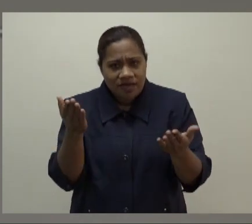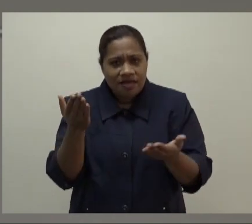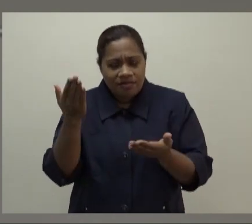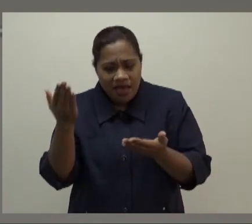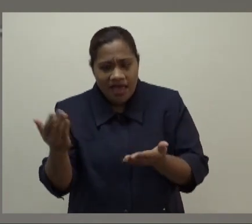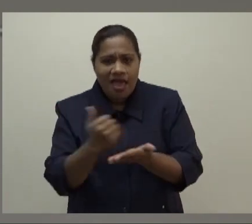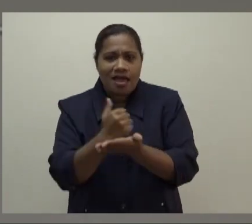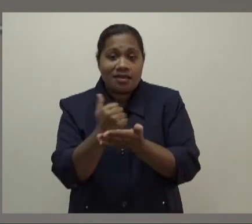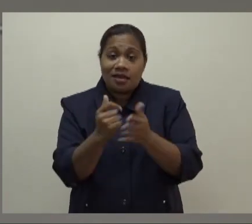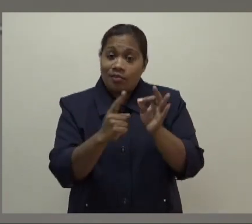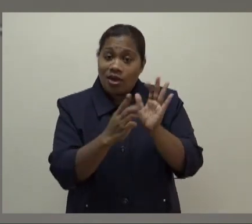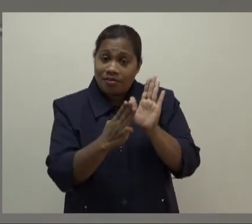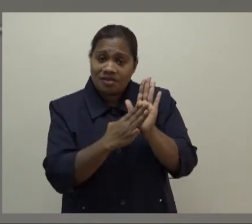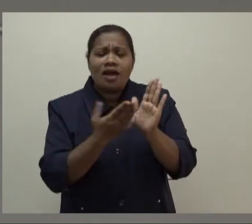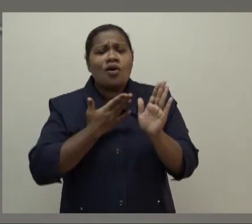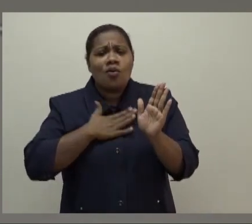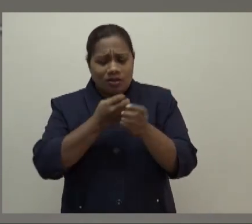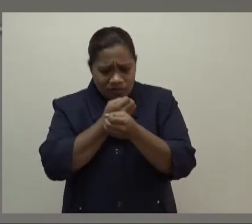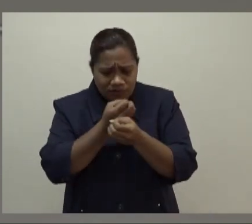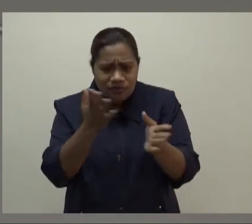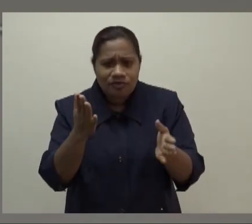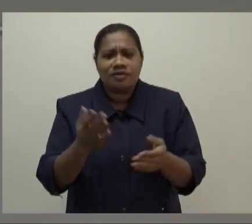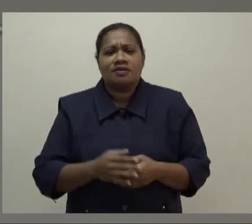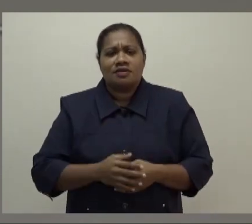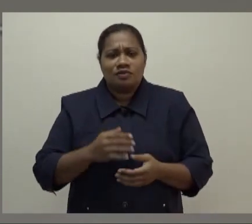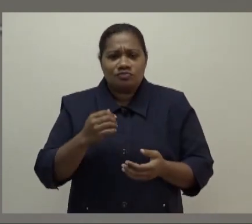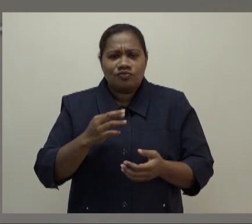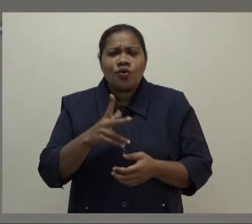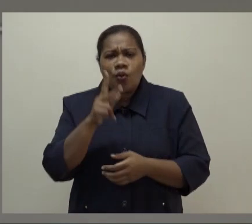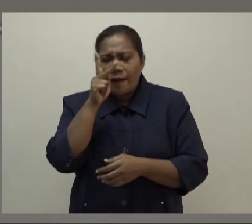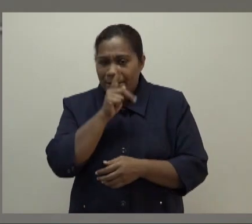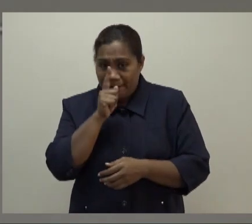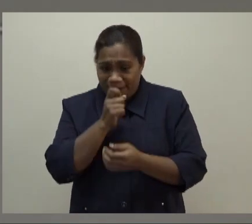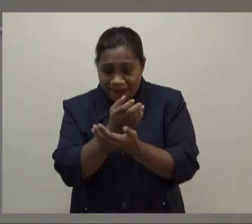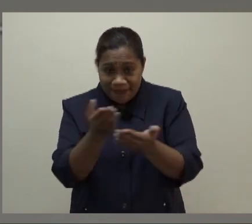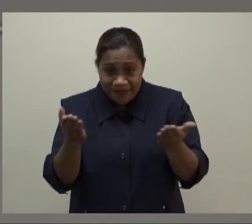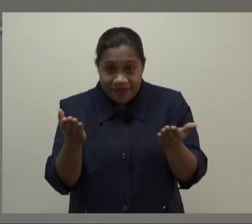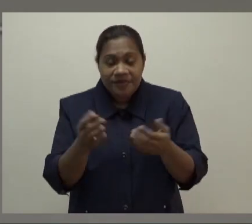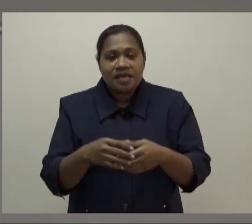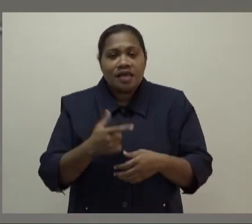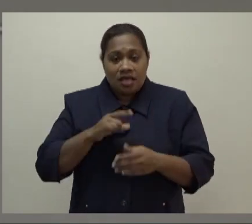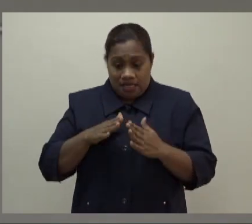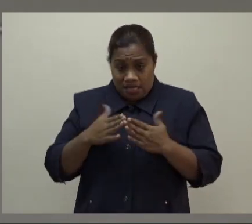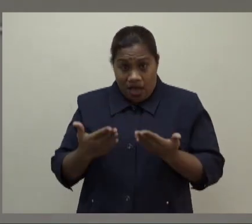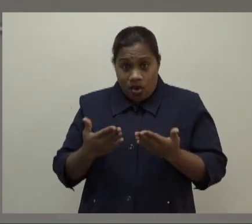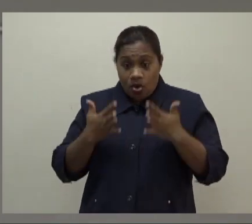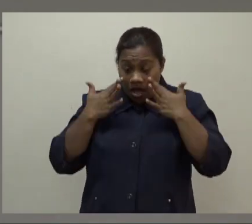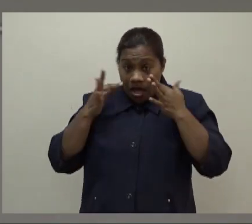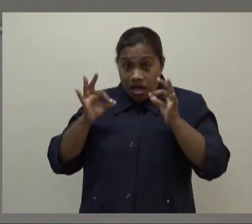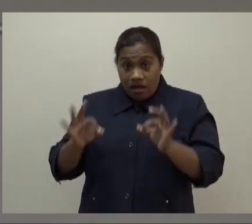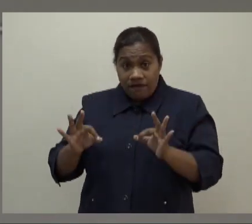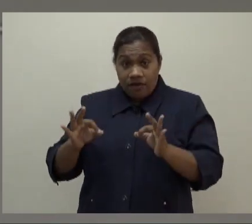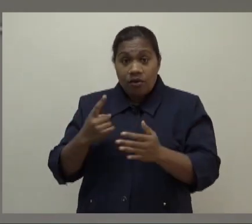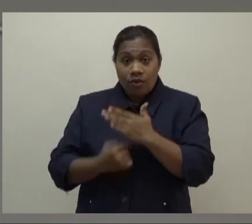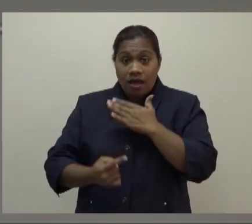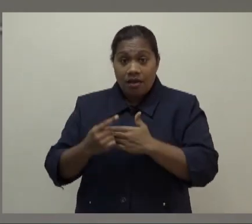like to reassure the public again of police operations going in now that the curfew is lifted, that some might be